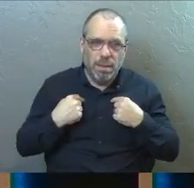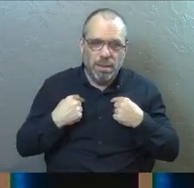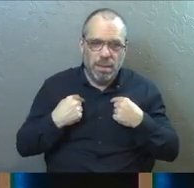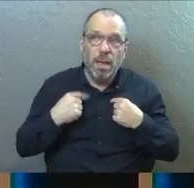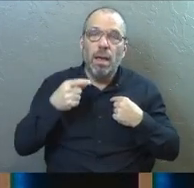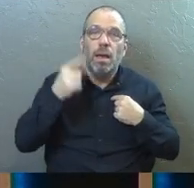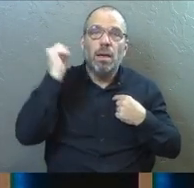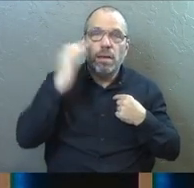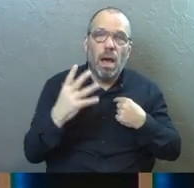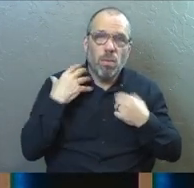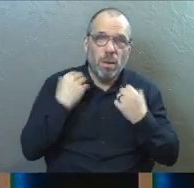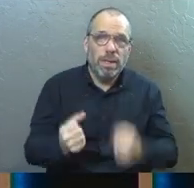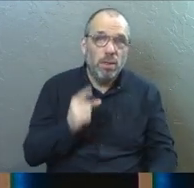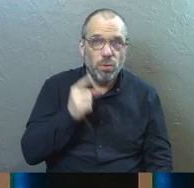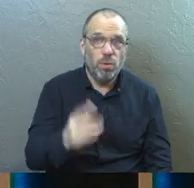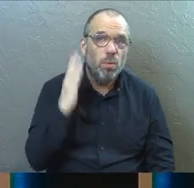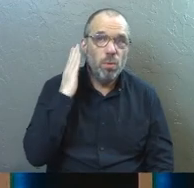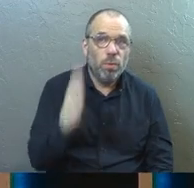God will heal you.